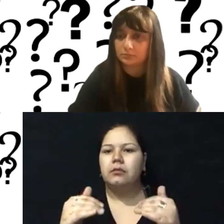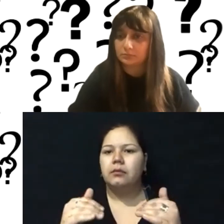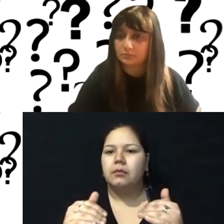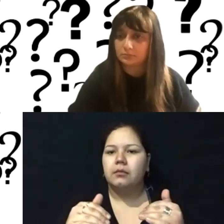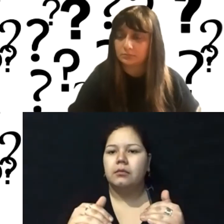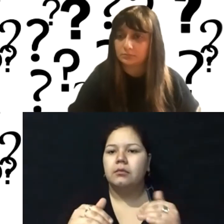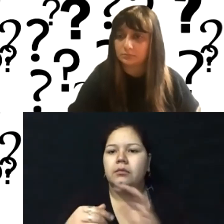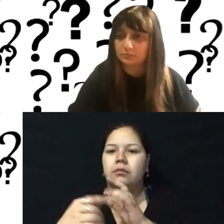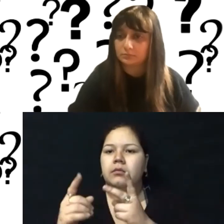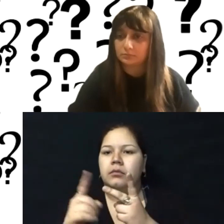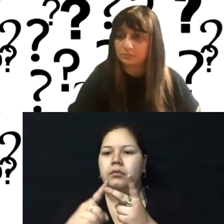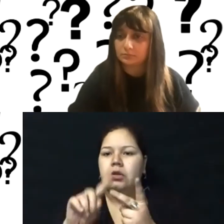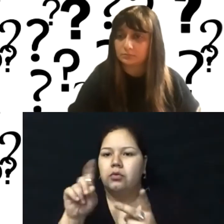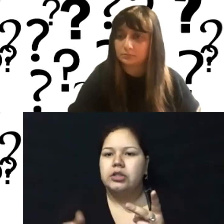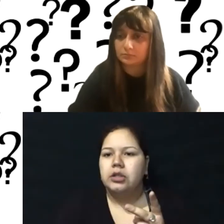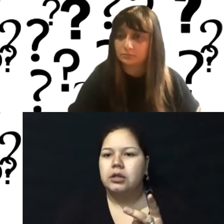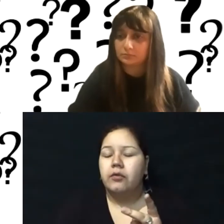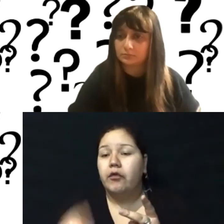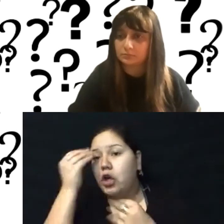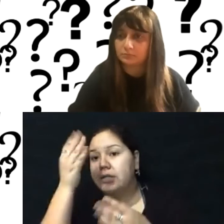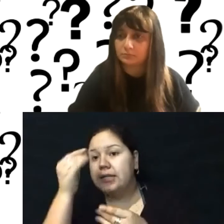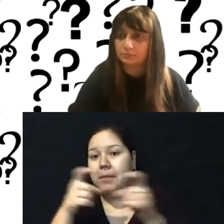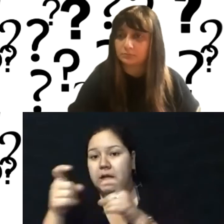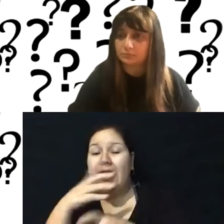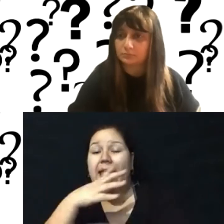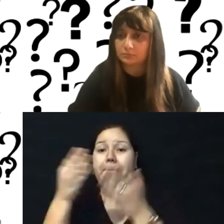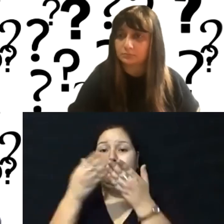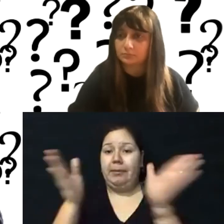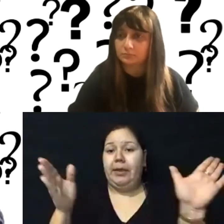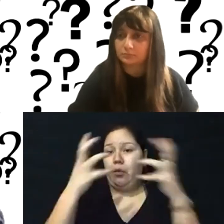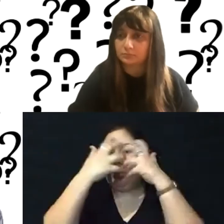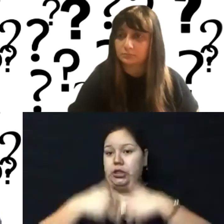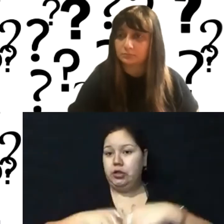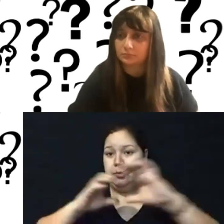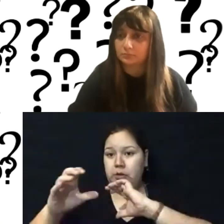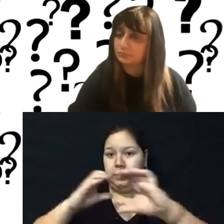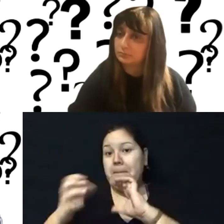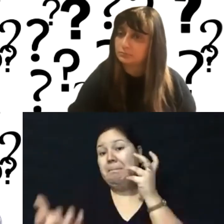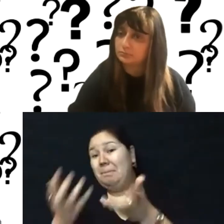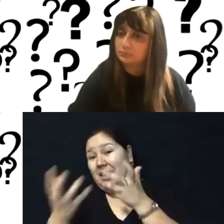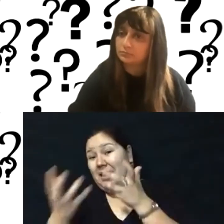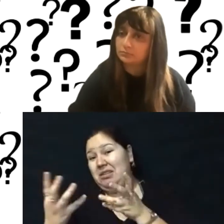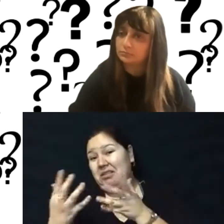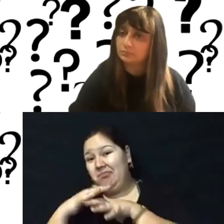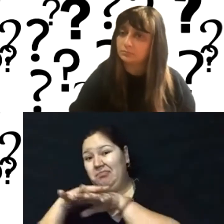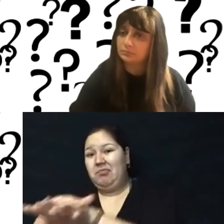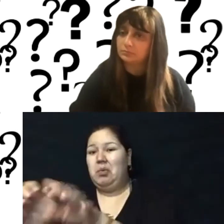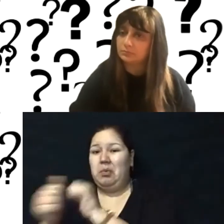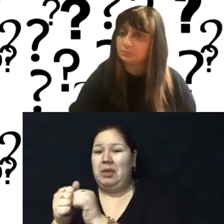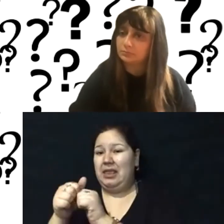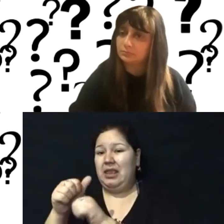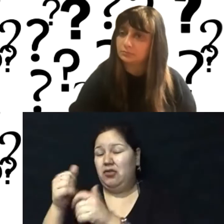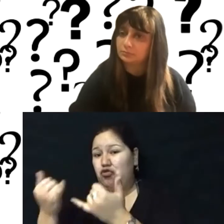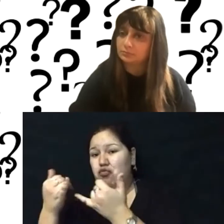both content management, as well as public organizational communications, which might integrate with existing mobile tools, writing,